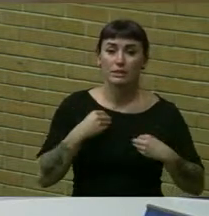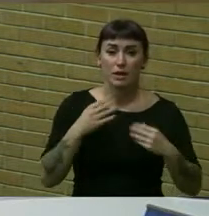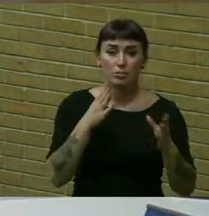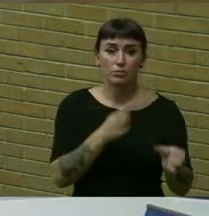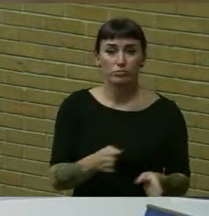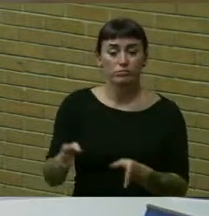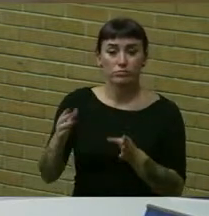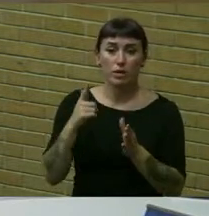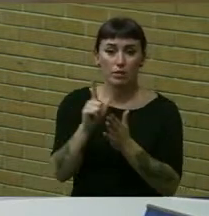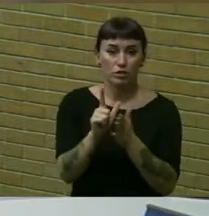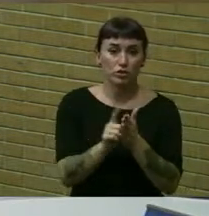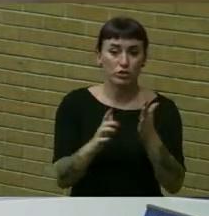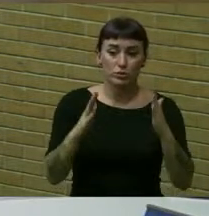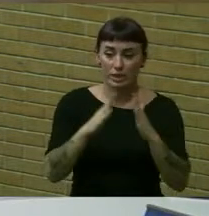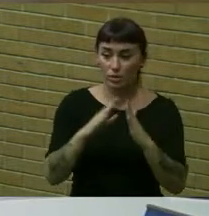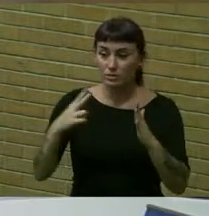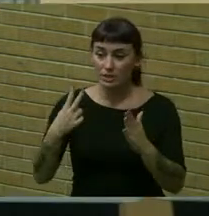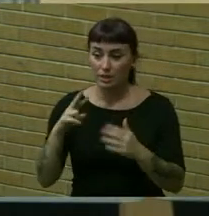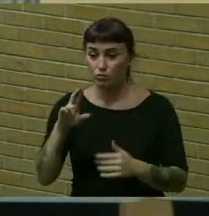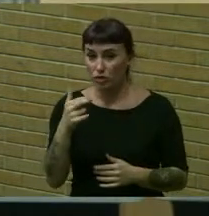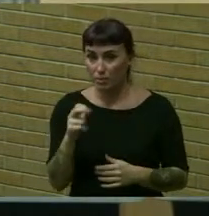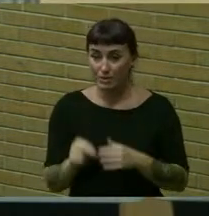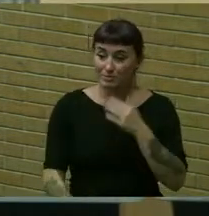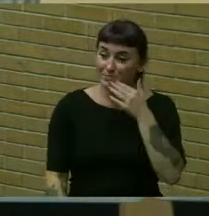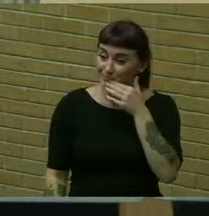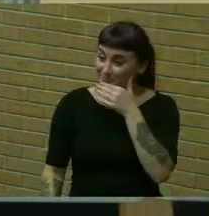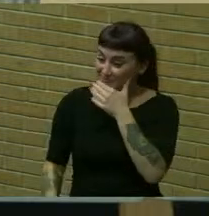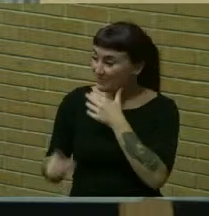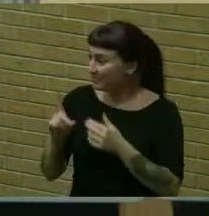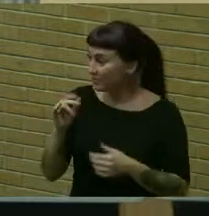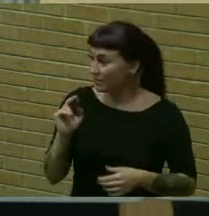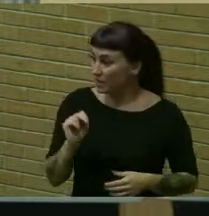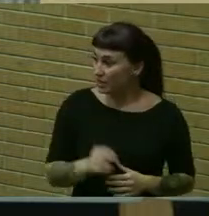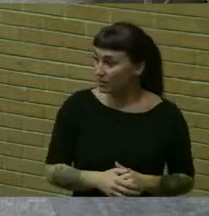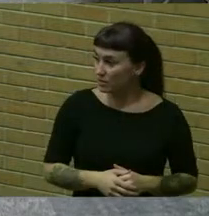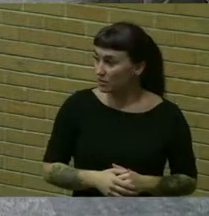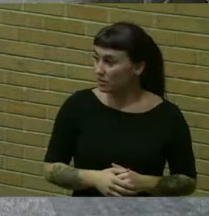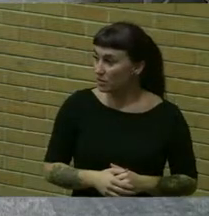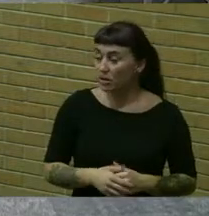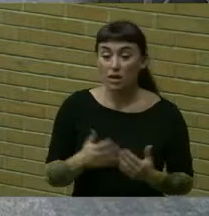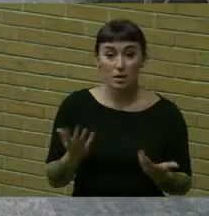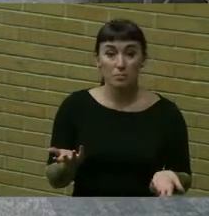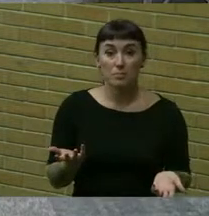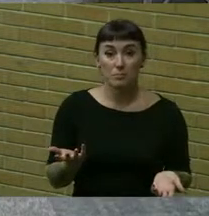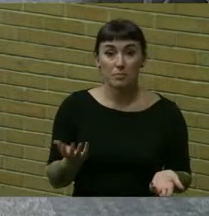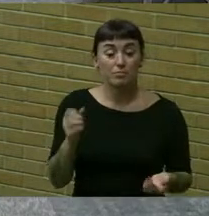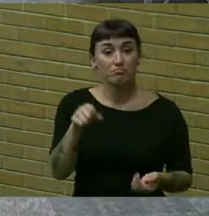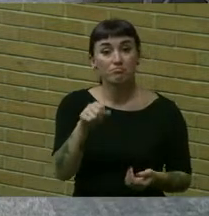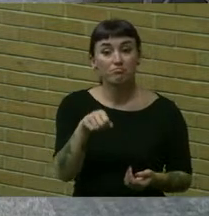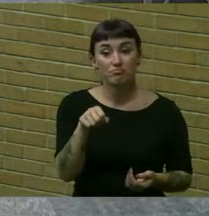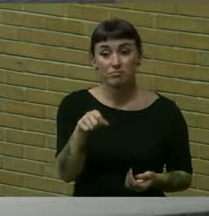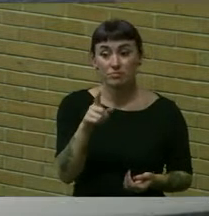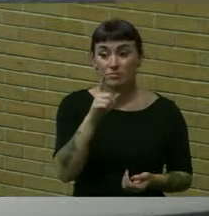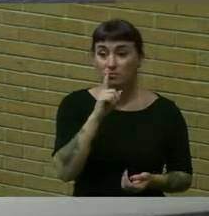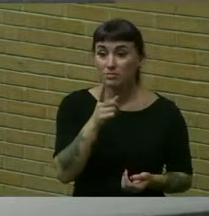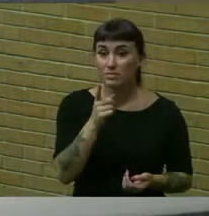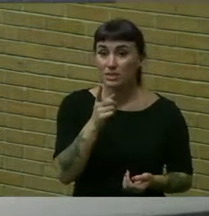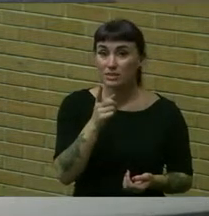prepared by the attorney to the town second dan um yeah i think uh